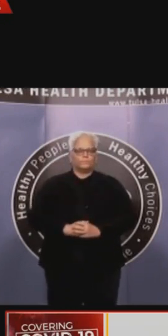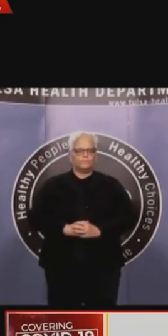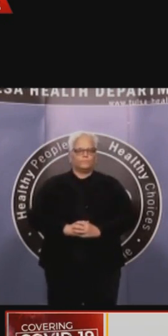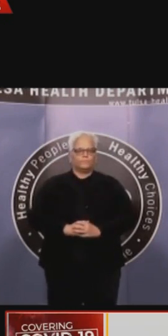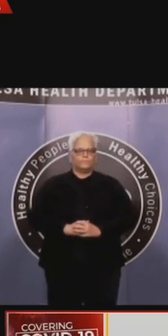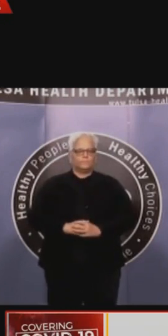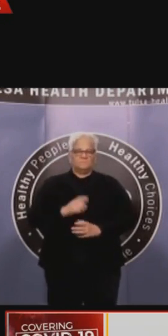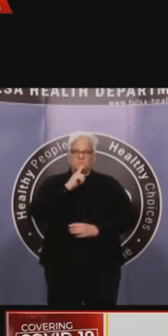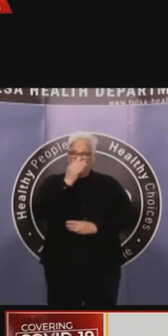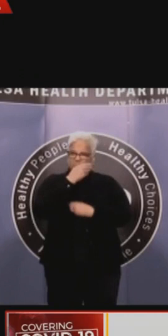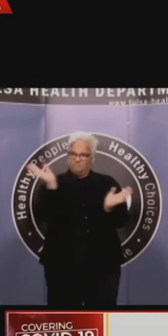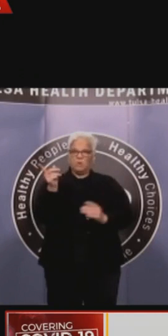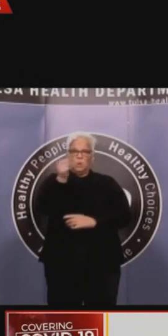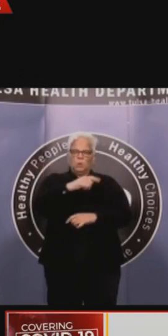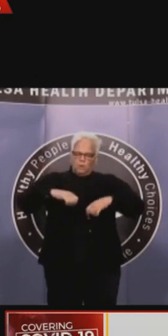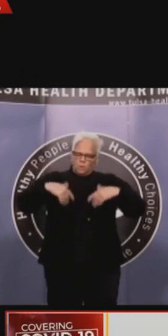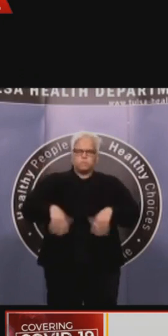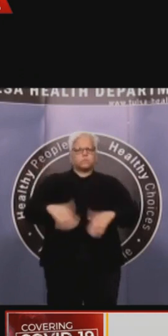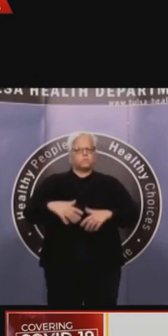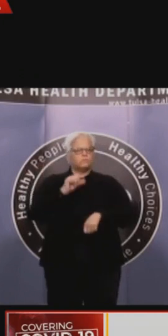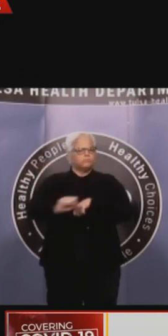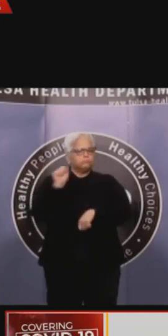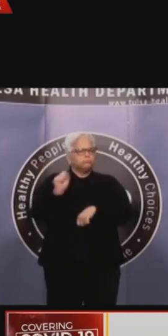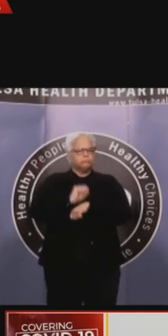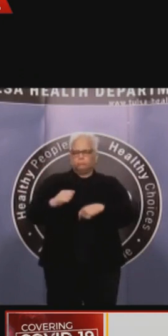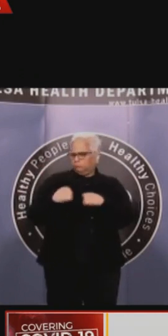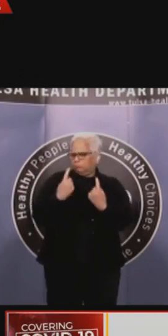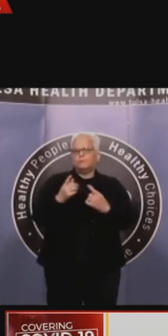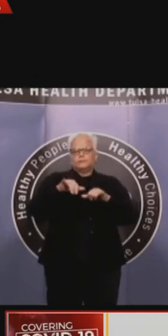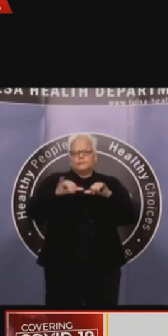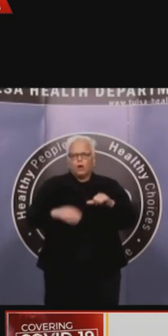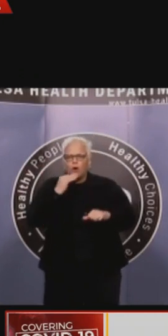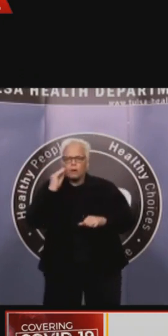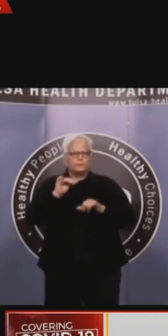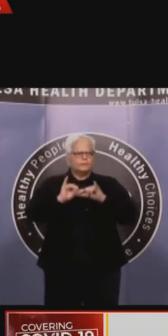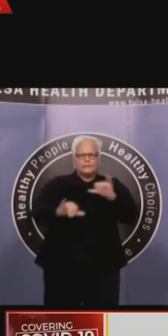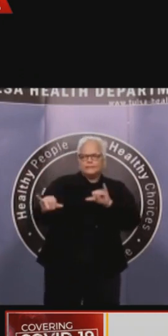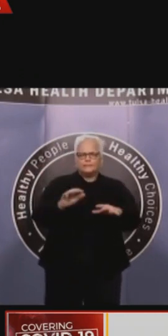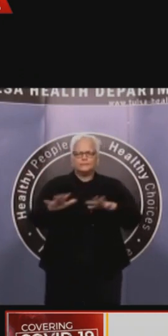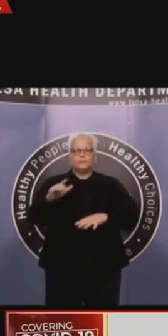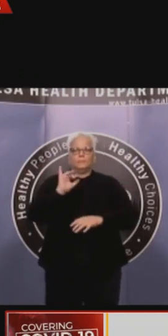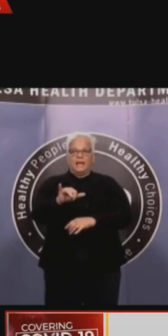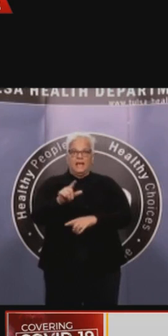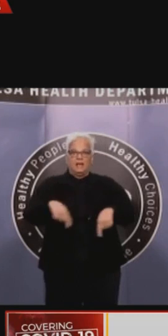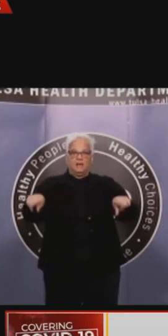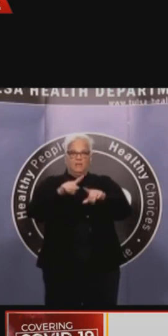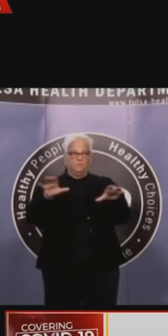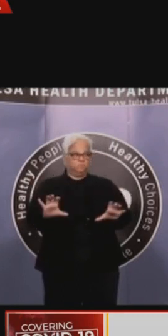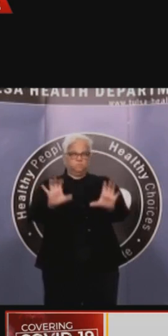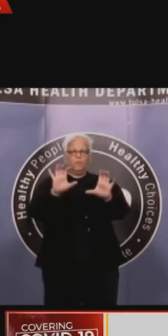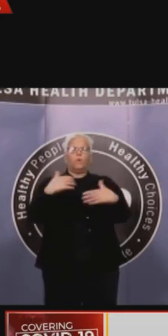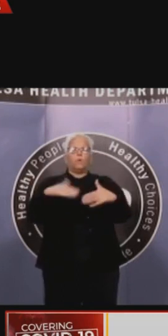And so I cannot thank enough everyone in our community who has sacrificed so much